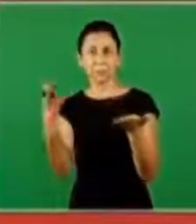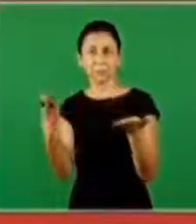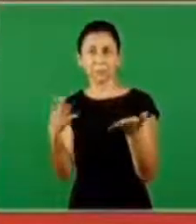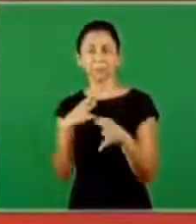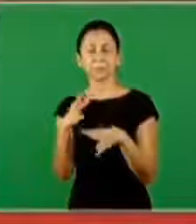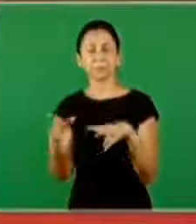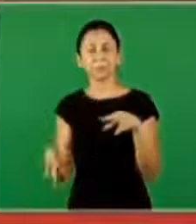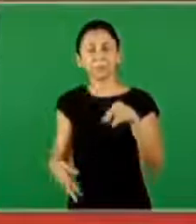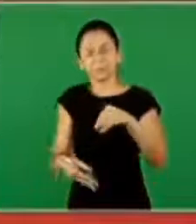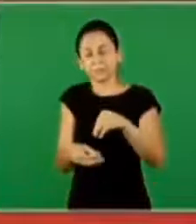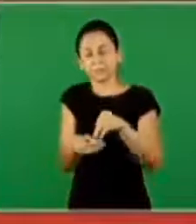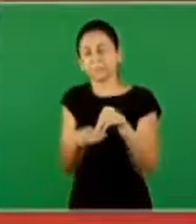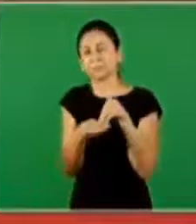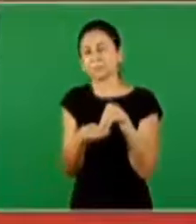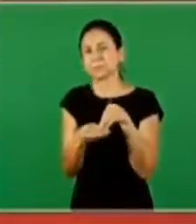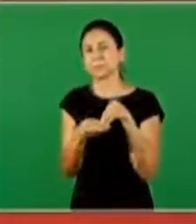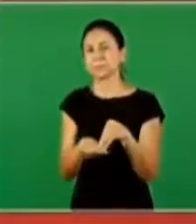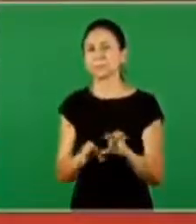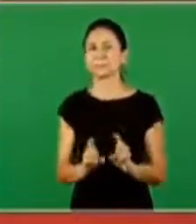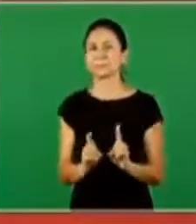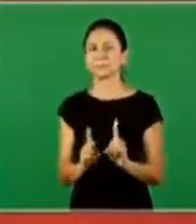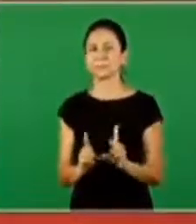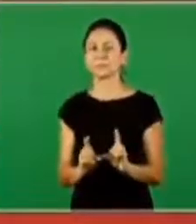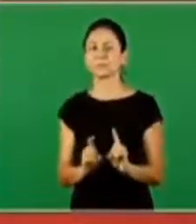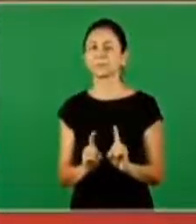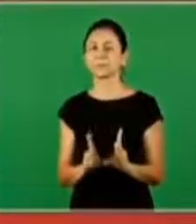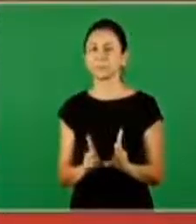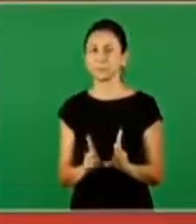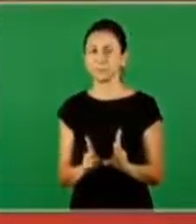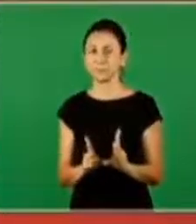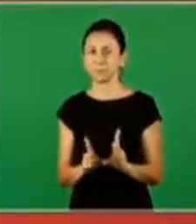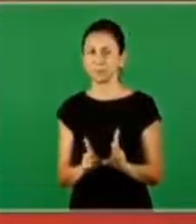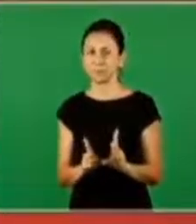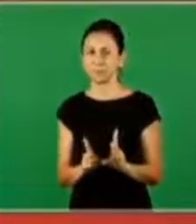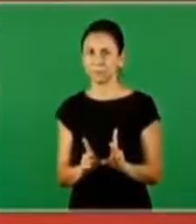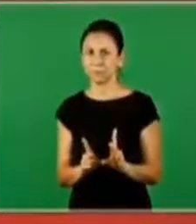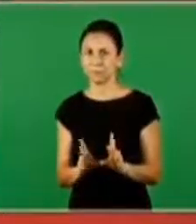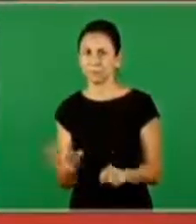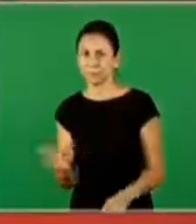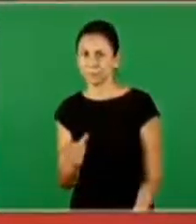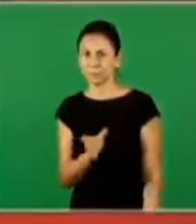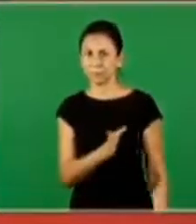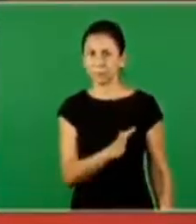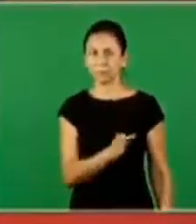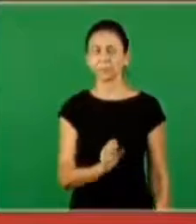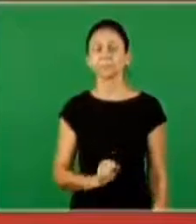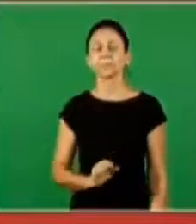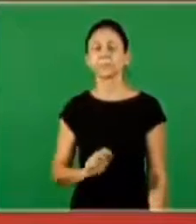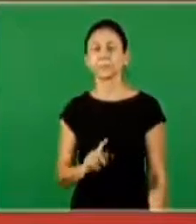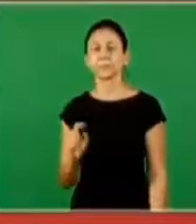is the closing of the doctrine here so when we